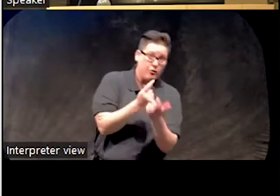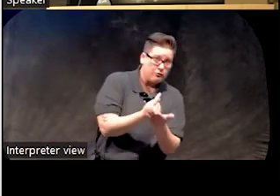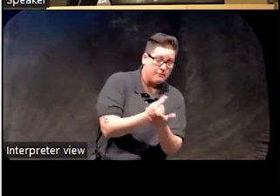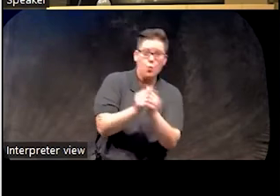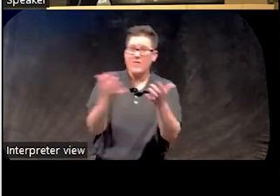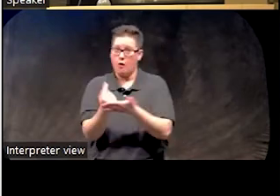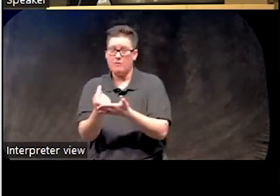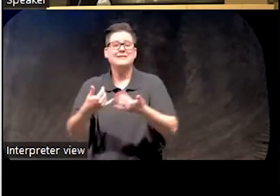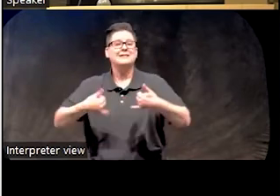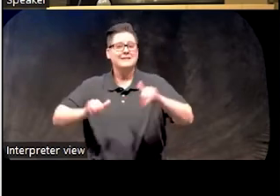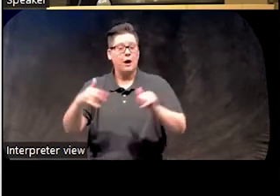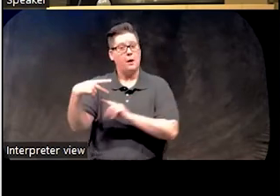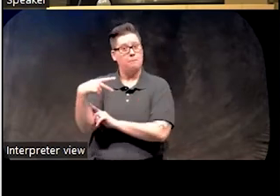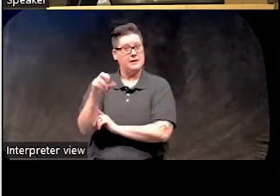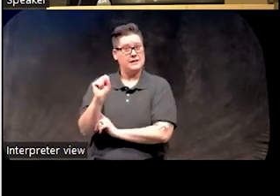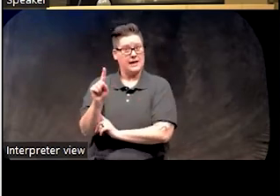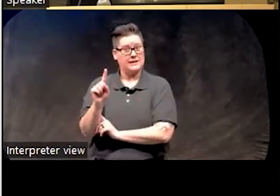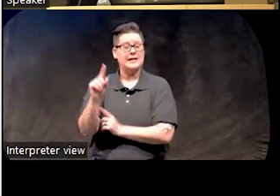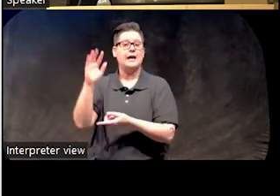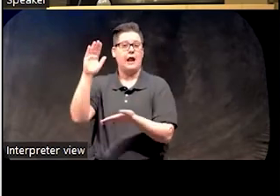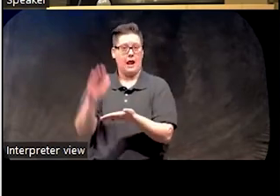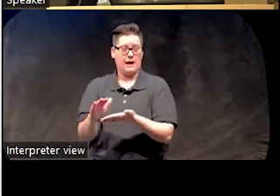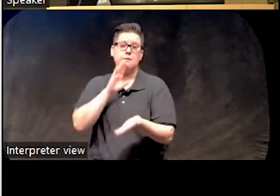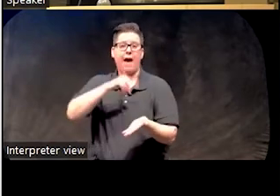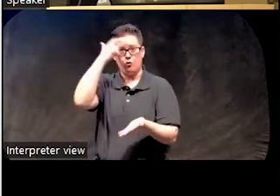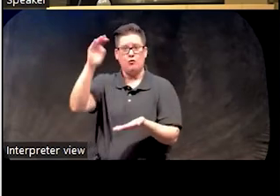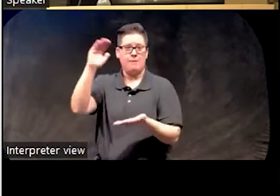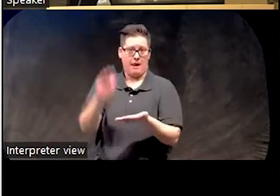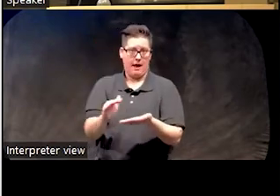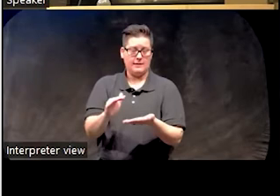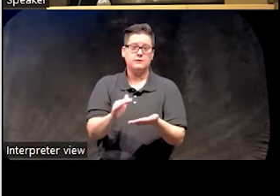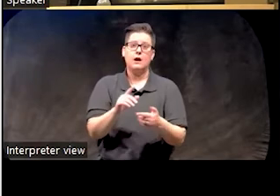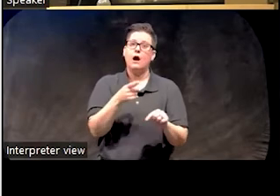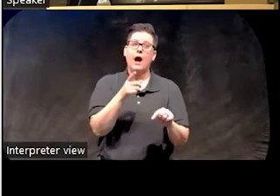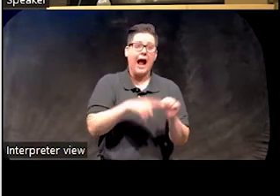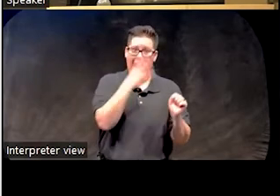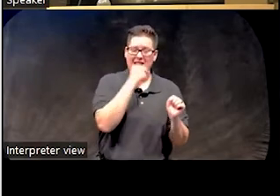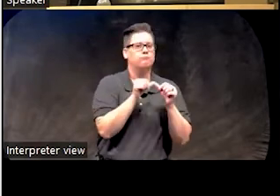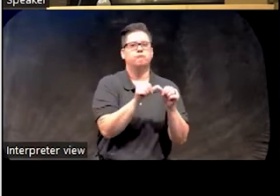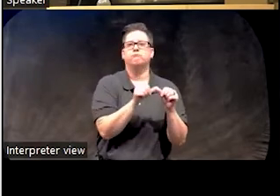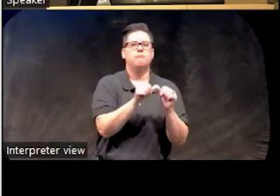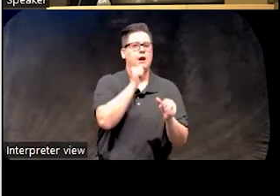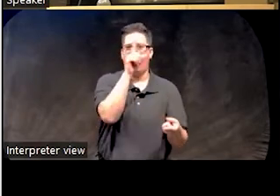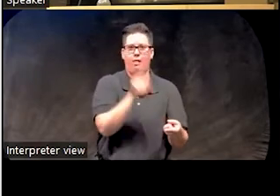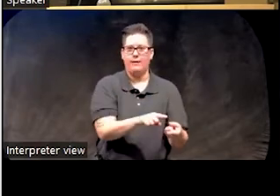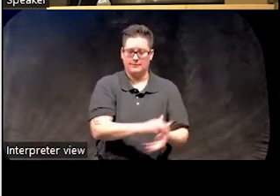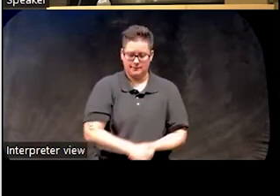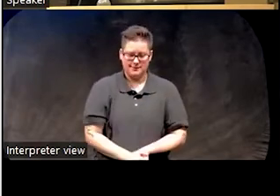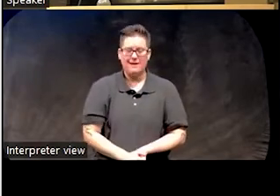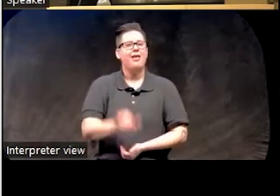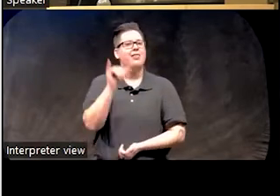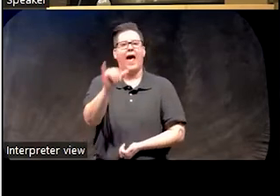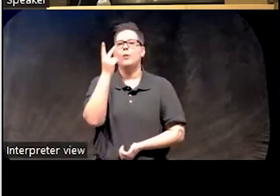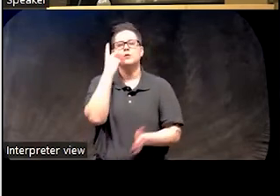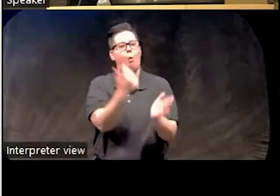treatment, the presence of PTSD diminishes, nightmares diminish, insomnia doesn't diminish. That's the story